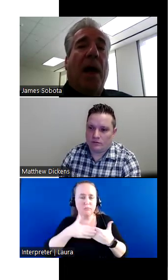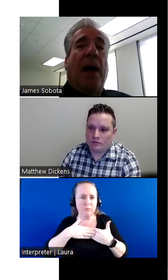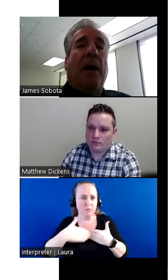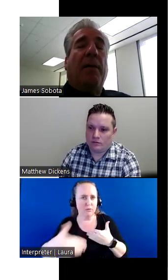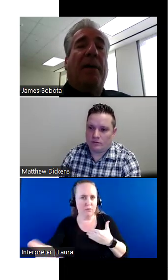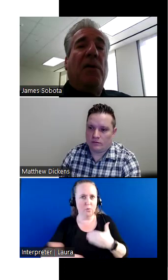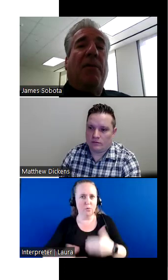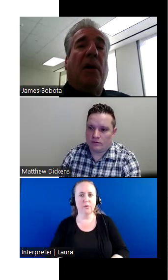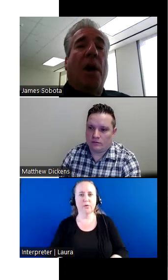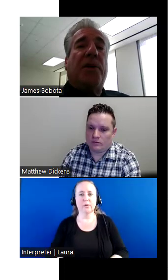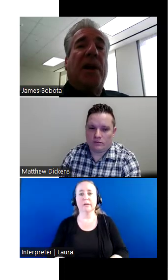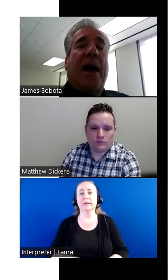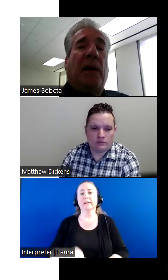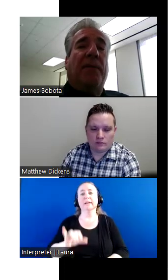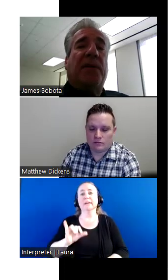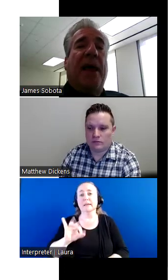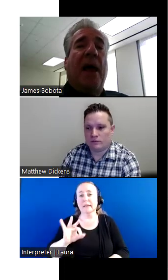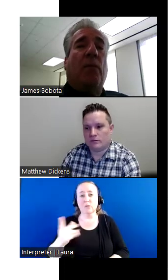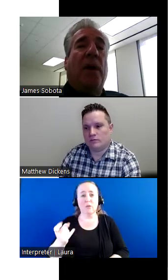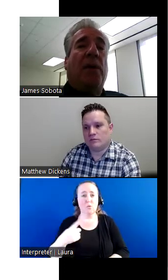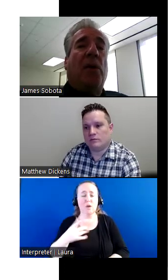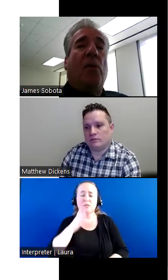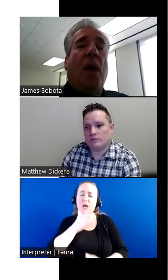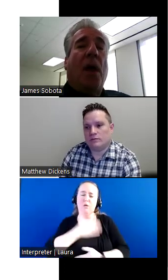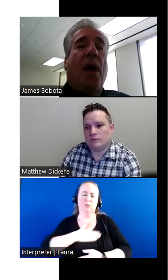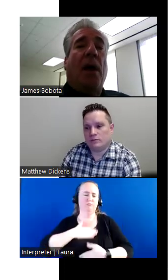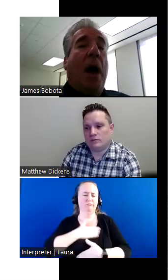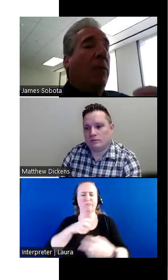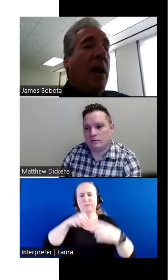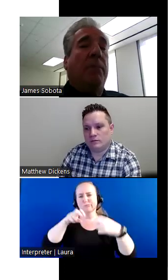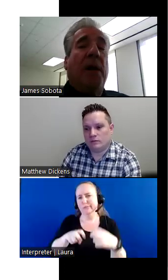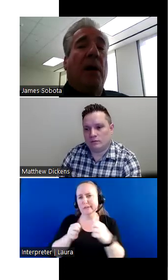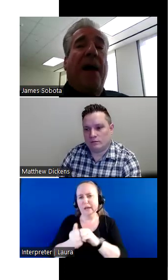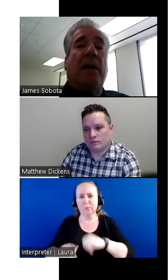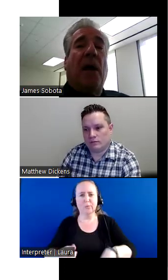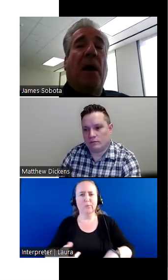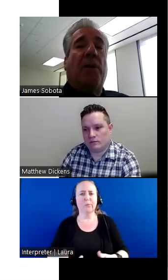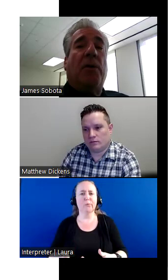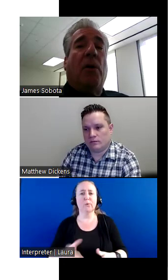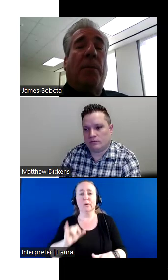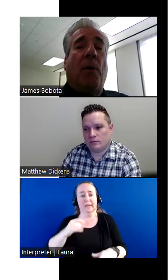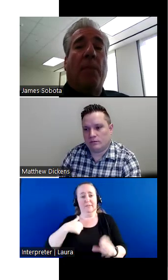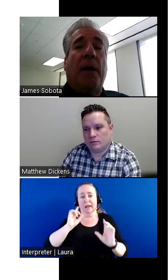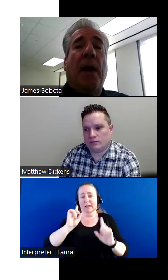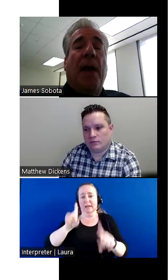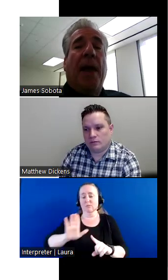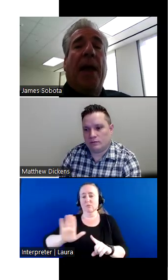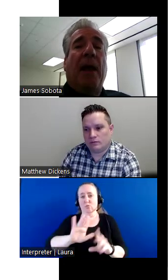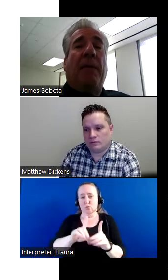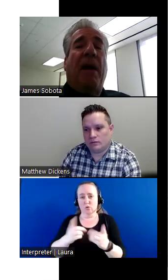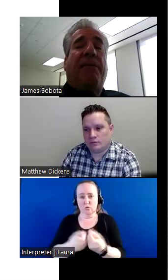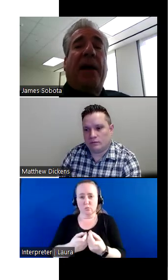uh, if you have a question, I'd love to sit down with you. Uh, I'll come, you know, if I can come to your department